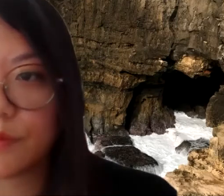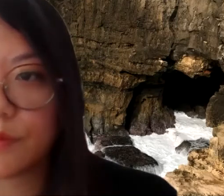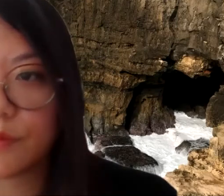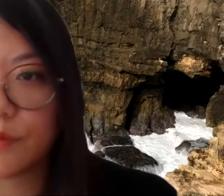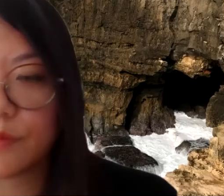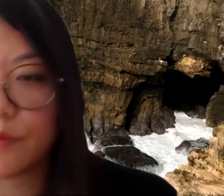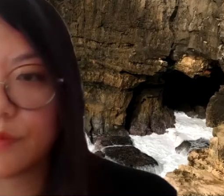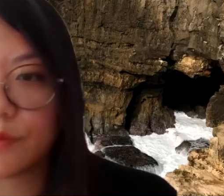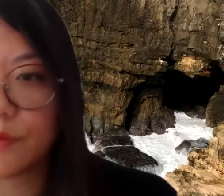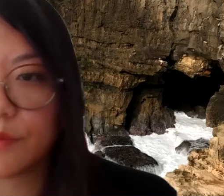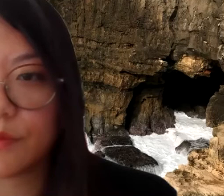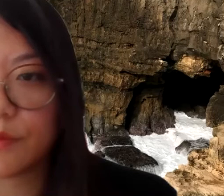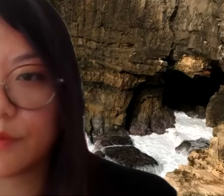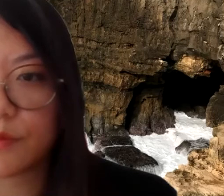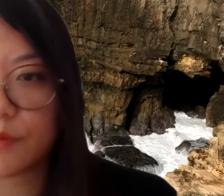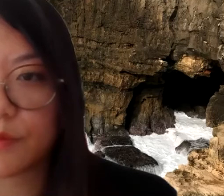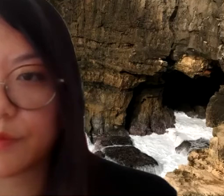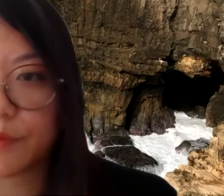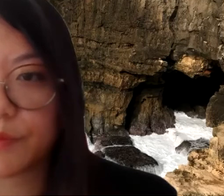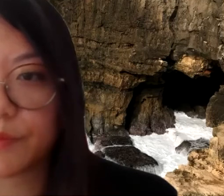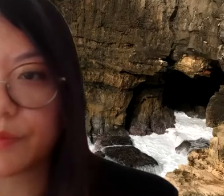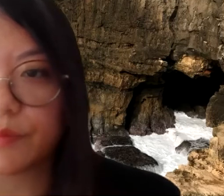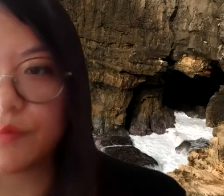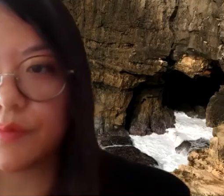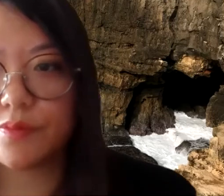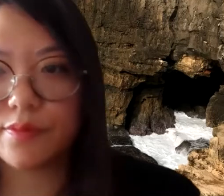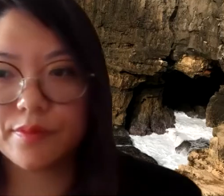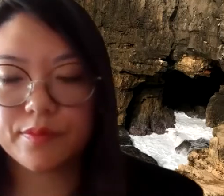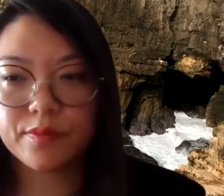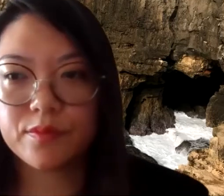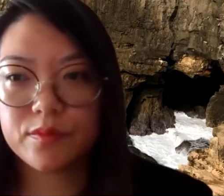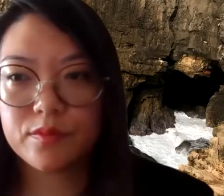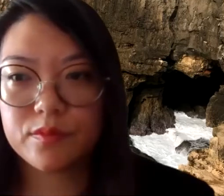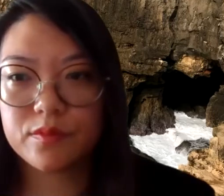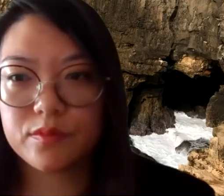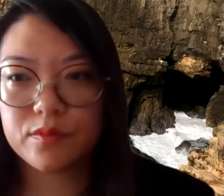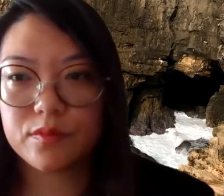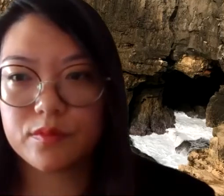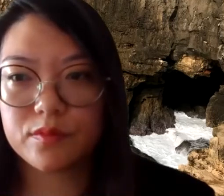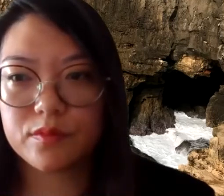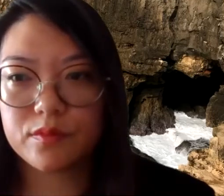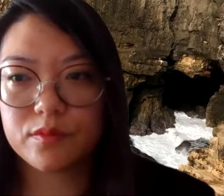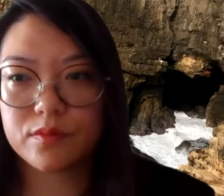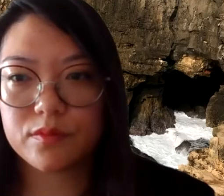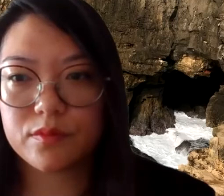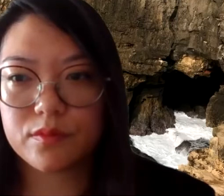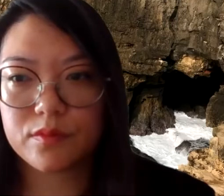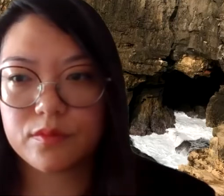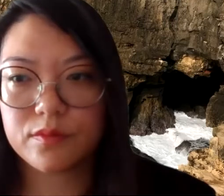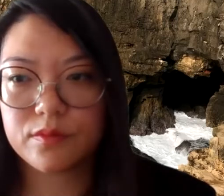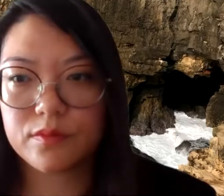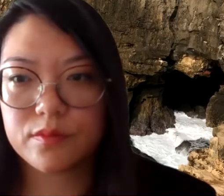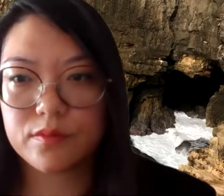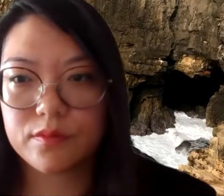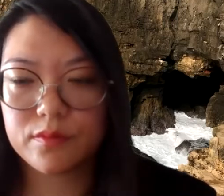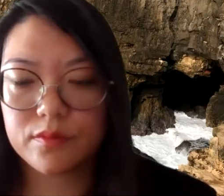It's incredible what you can do with just general online searches. Searching for the company or the product and searching it with words like scam,